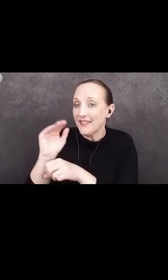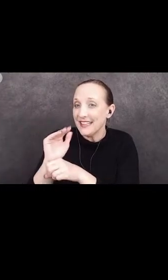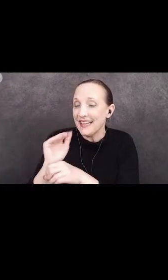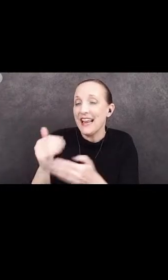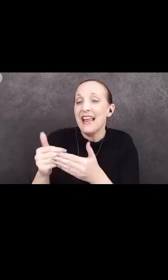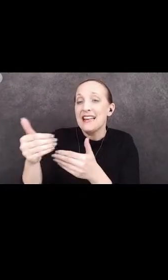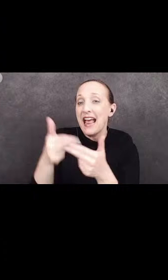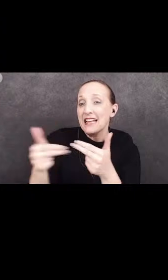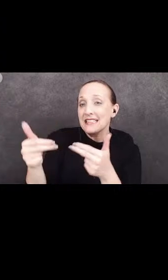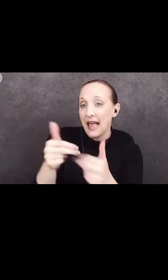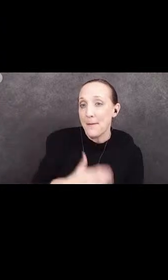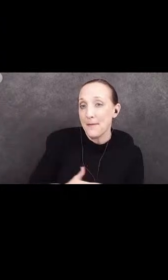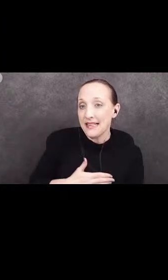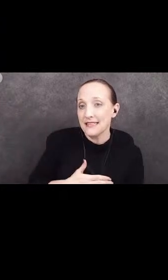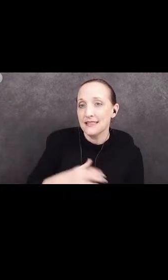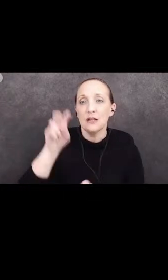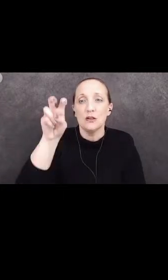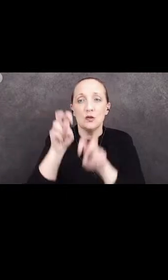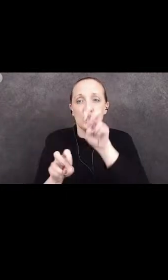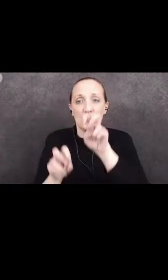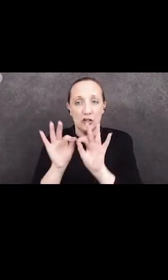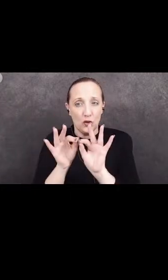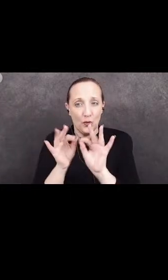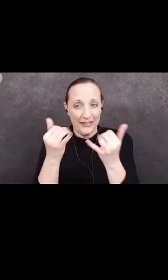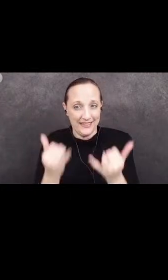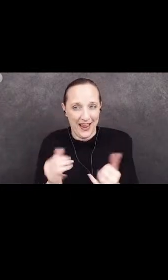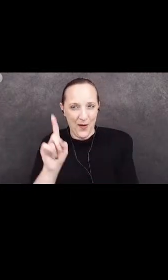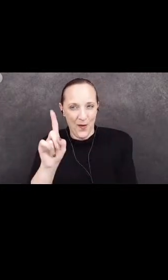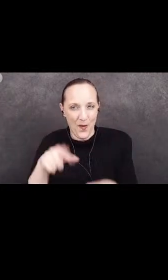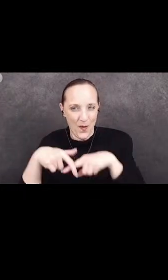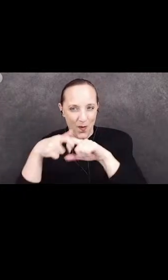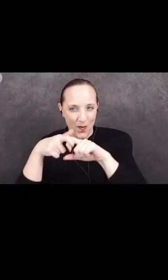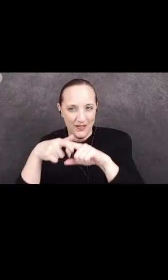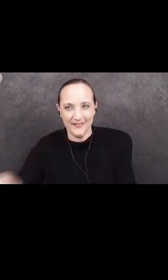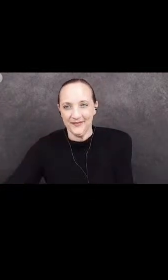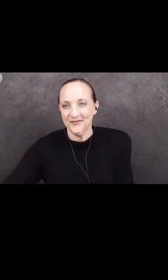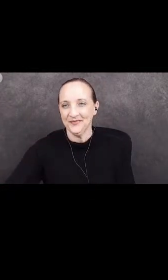Dr. Peterson, can we pause to switch our sign language interpreter, please? Sure. Thank you.